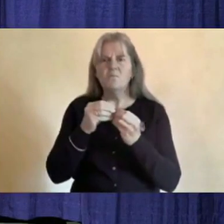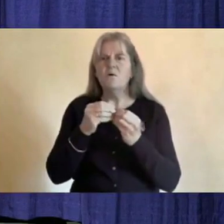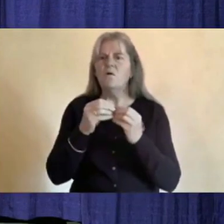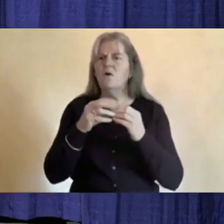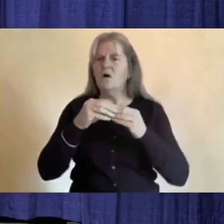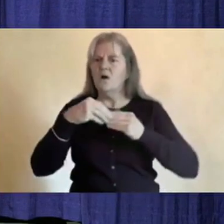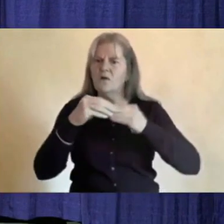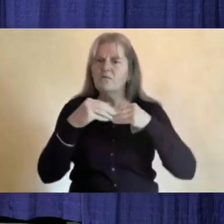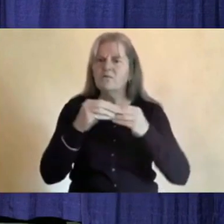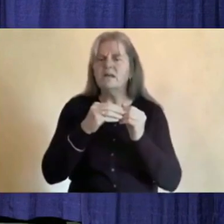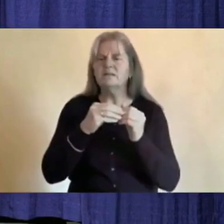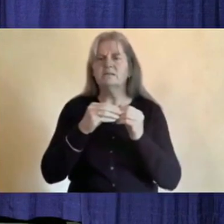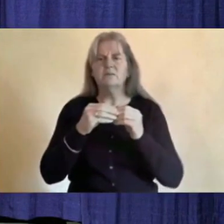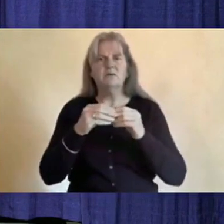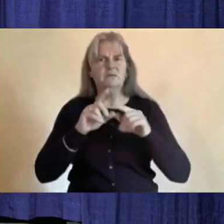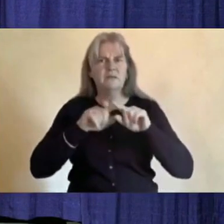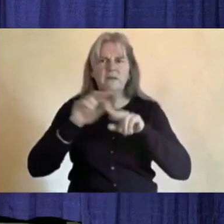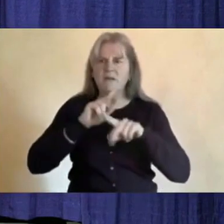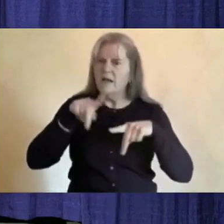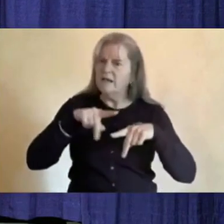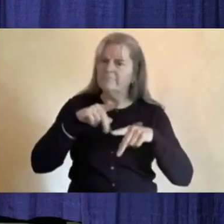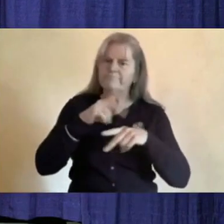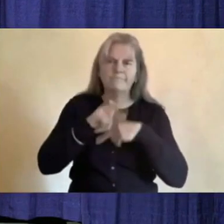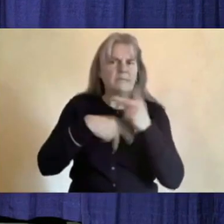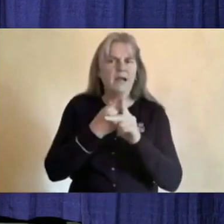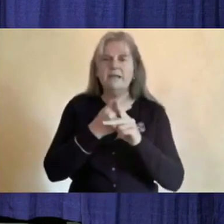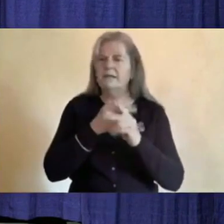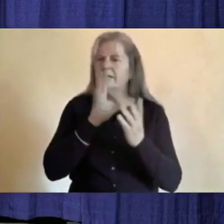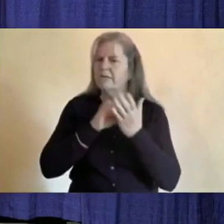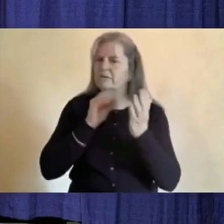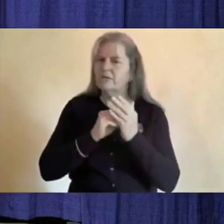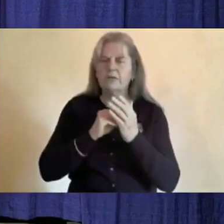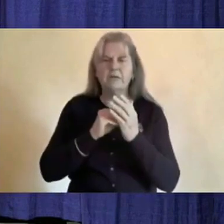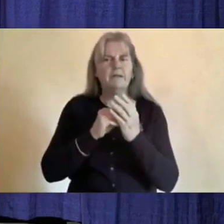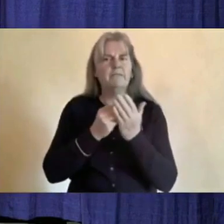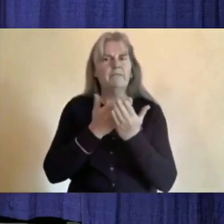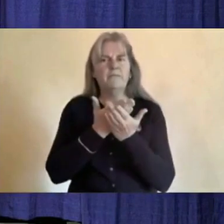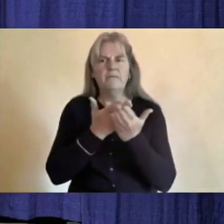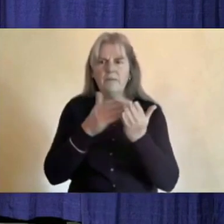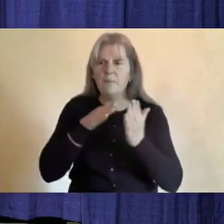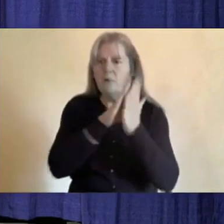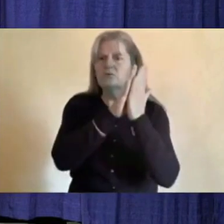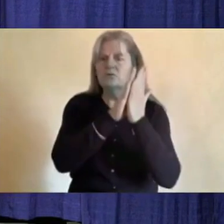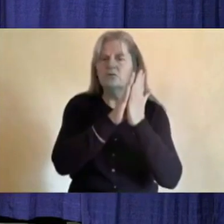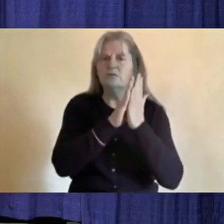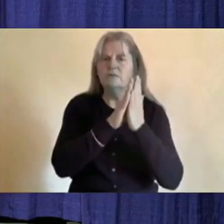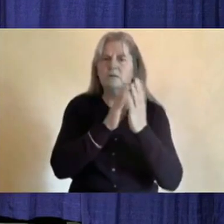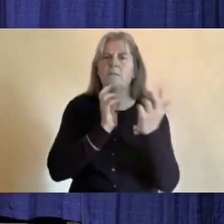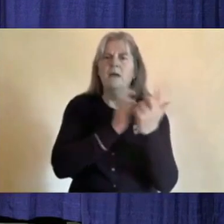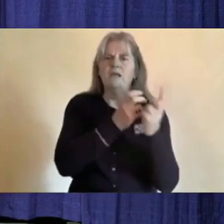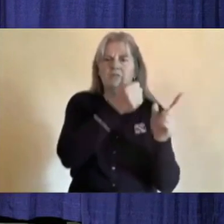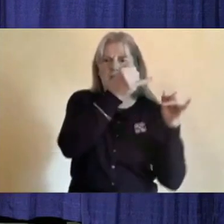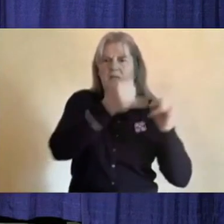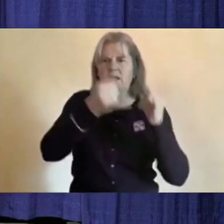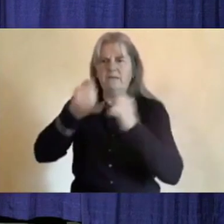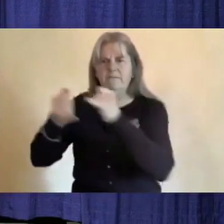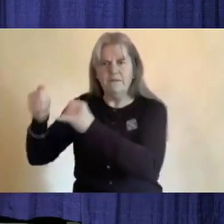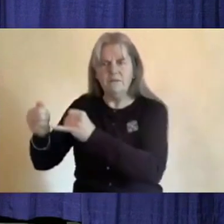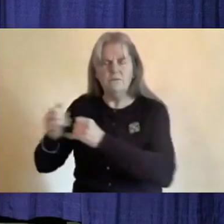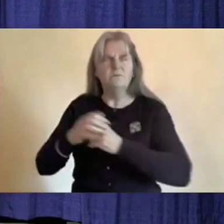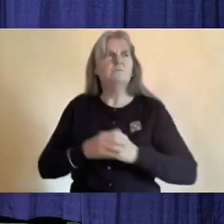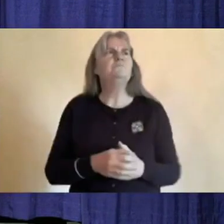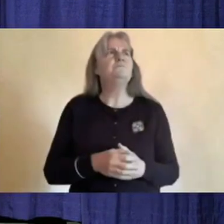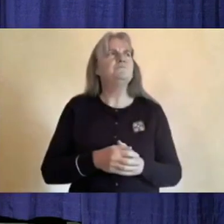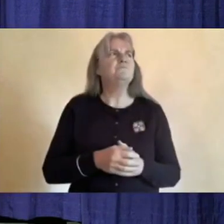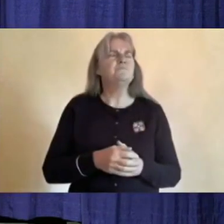opportunities that are inclusive of each student's different needs. As we continue to navigate